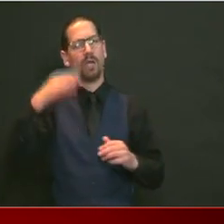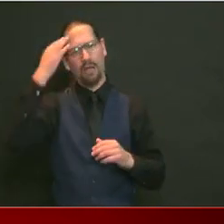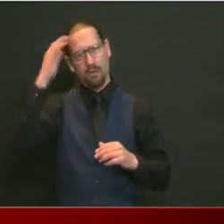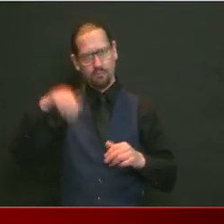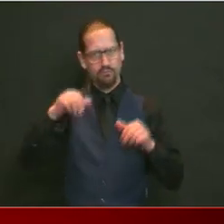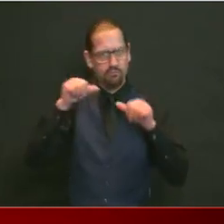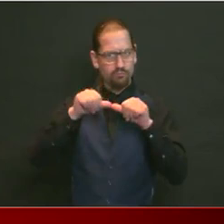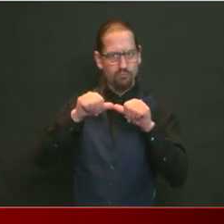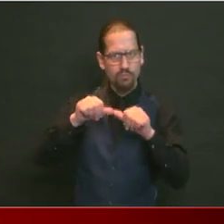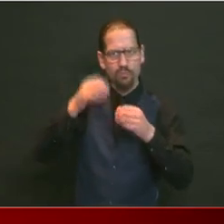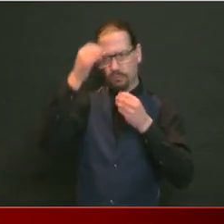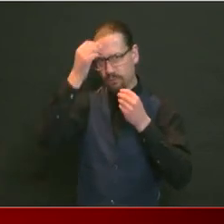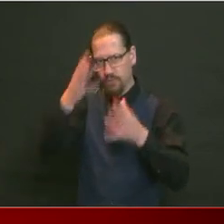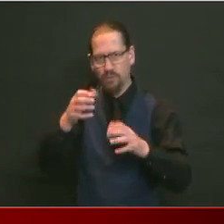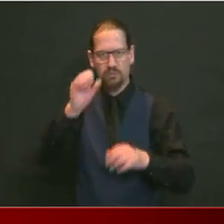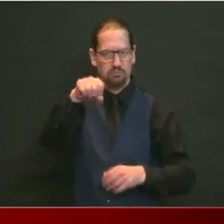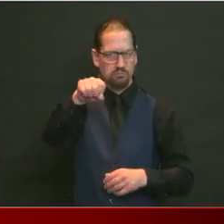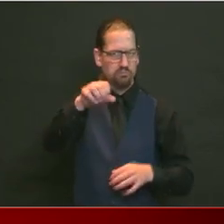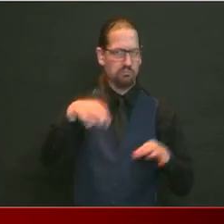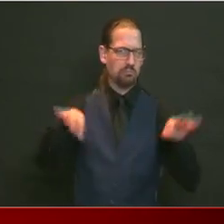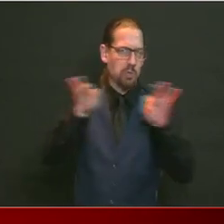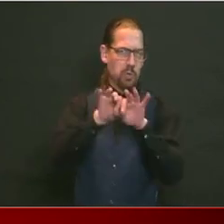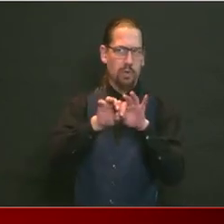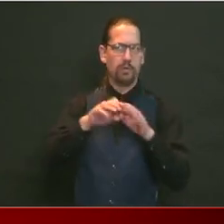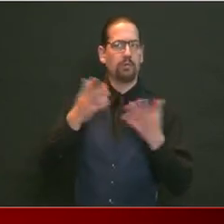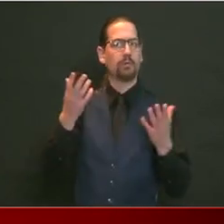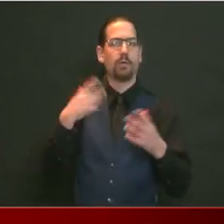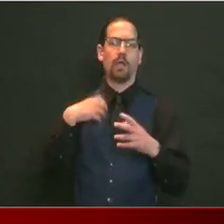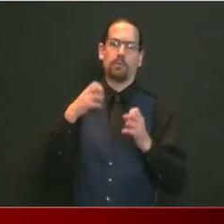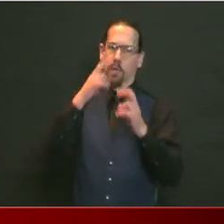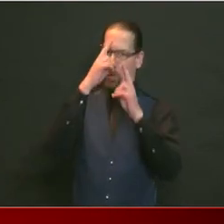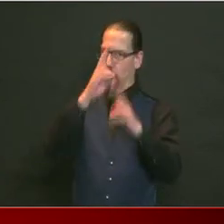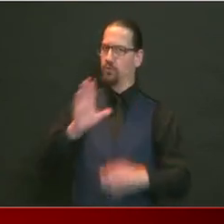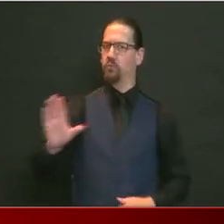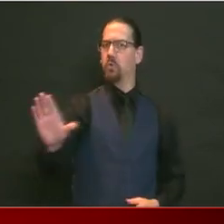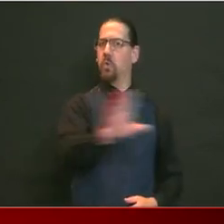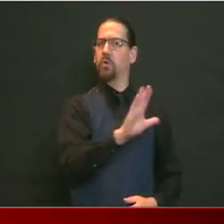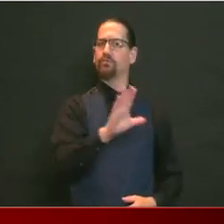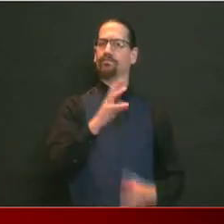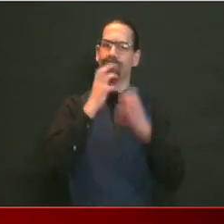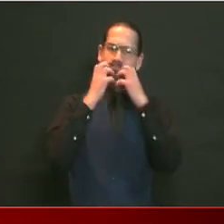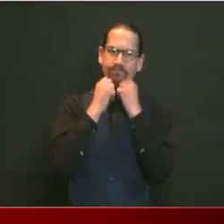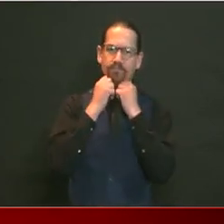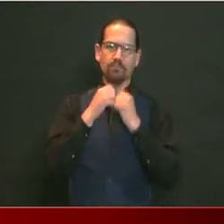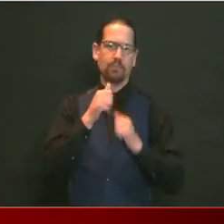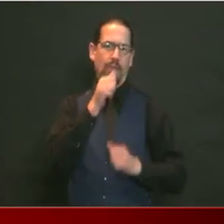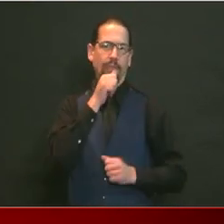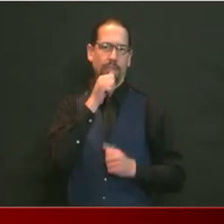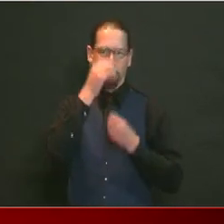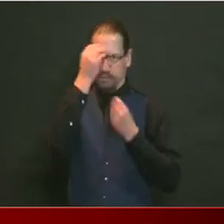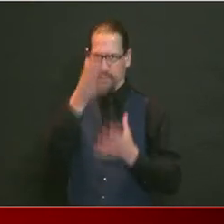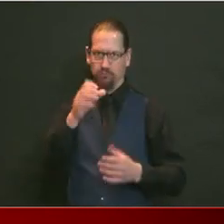responsibility with honor and handle accordingly. It's all part of the response as we go forward.